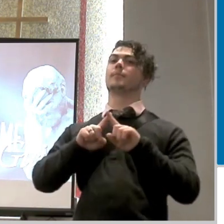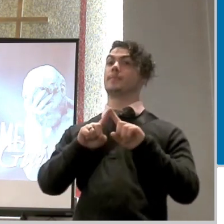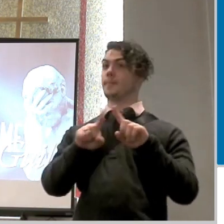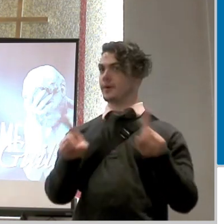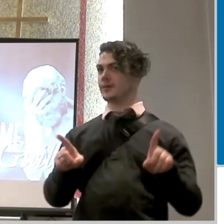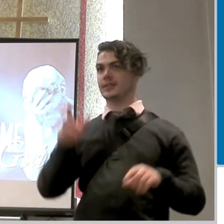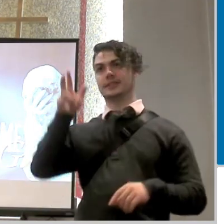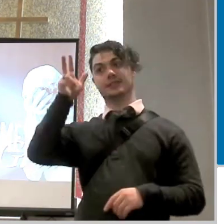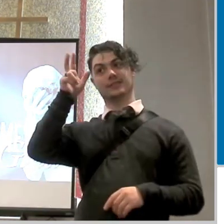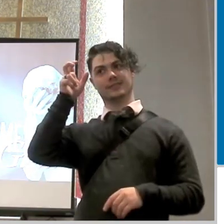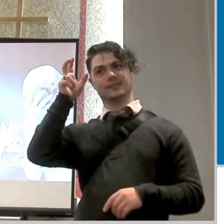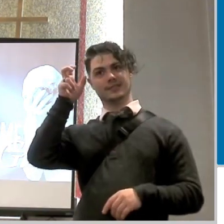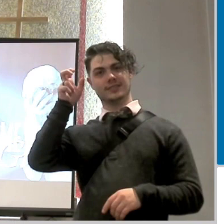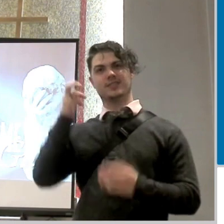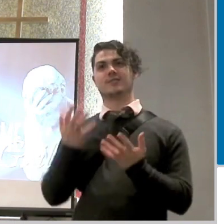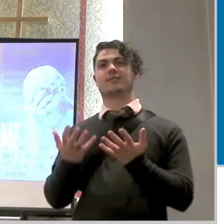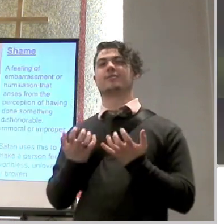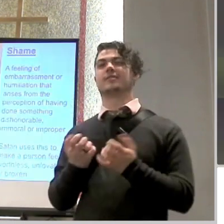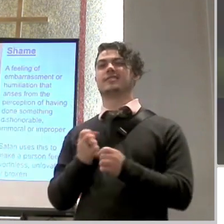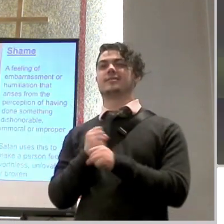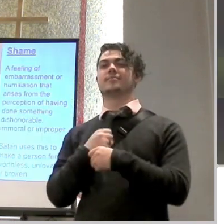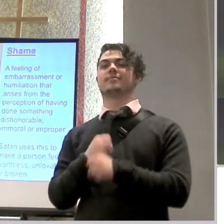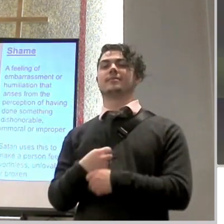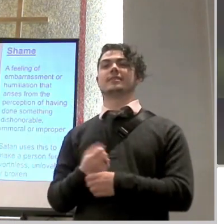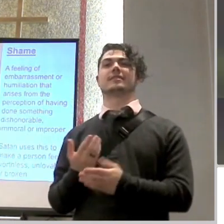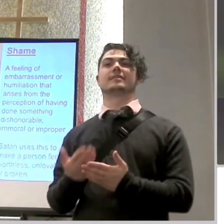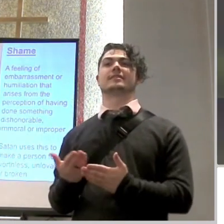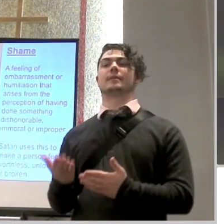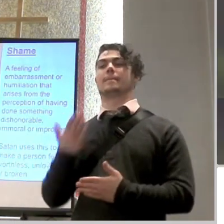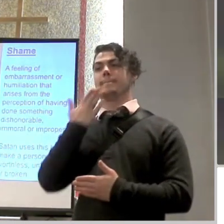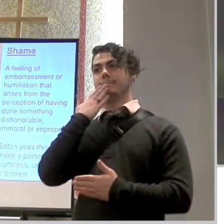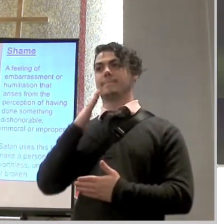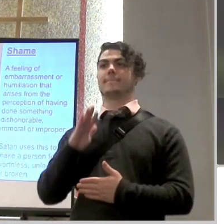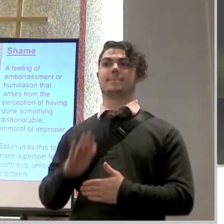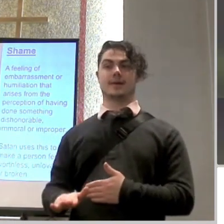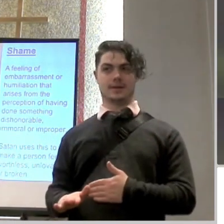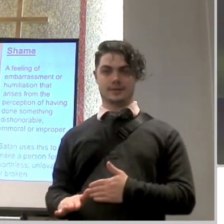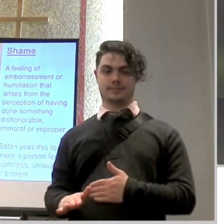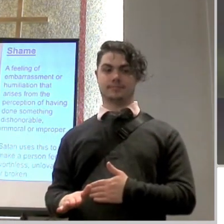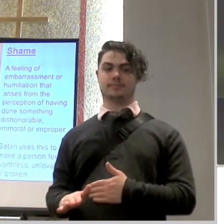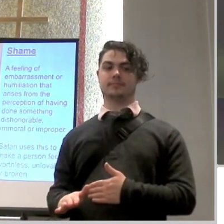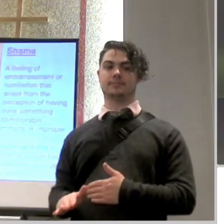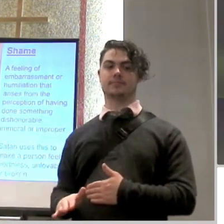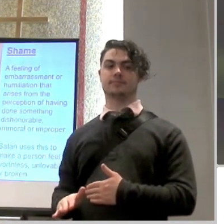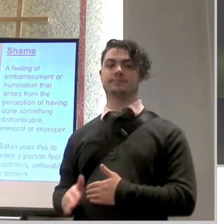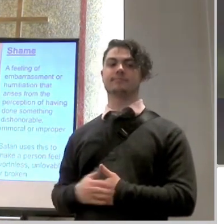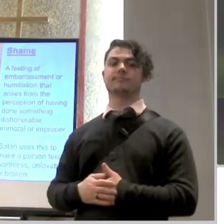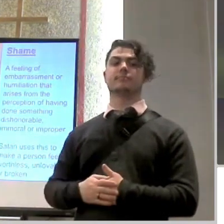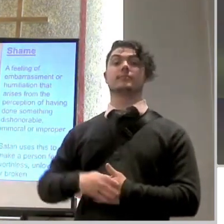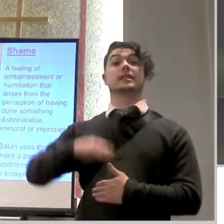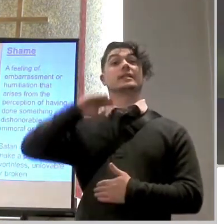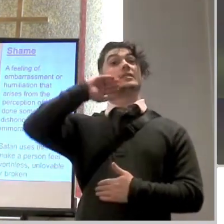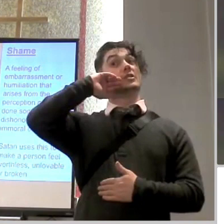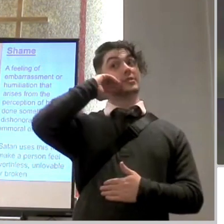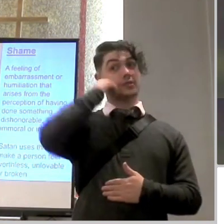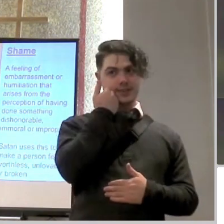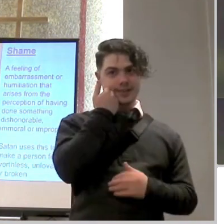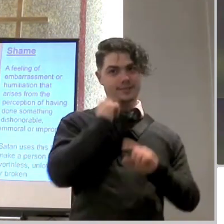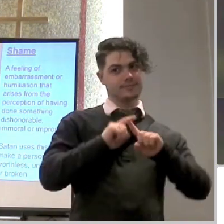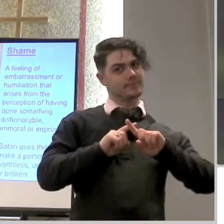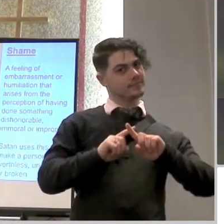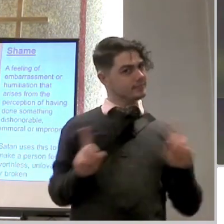turn it into something bad and so we get to shame right and shame is a feeling of